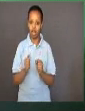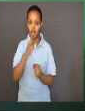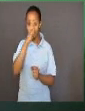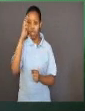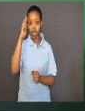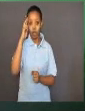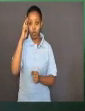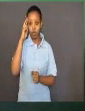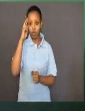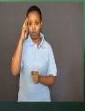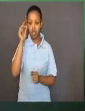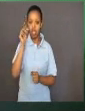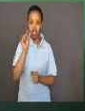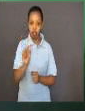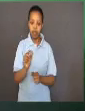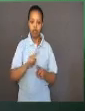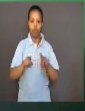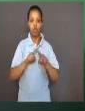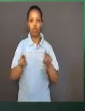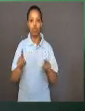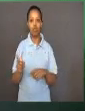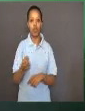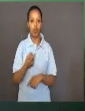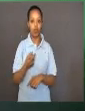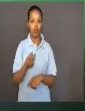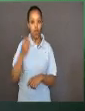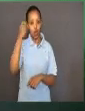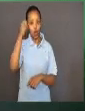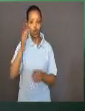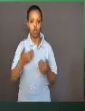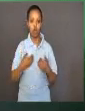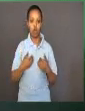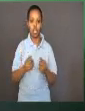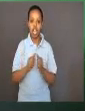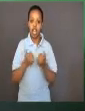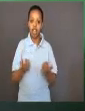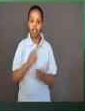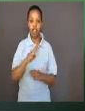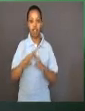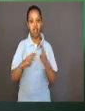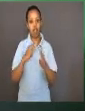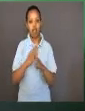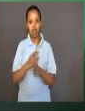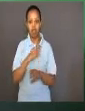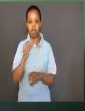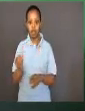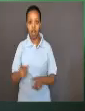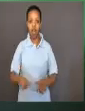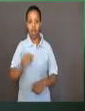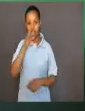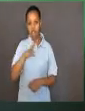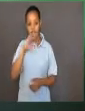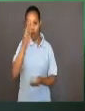few different theories that state how the world and humans